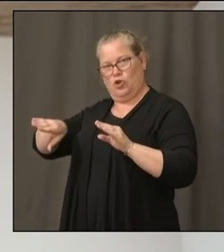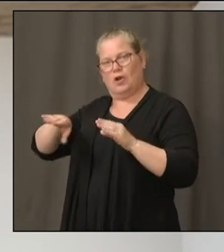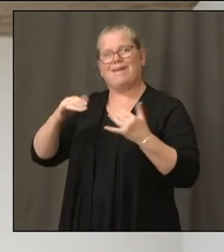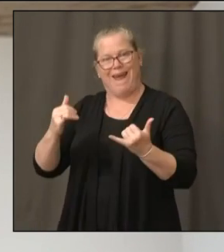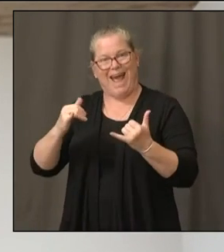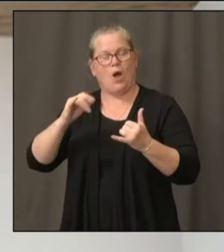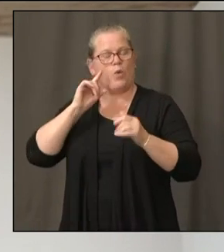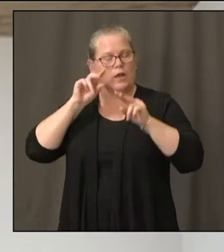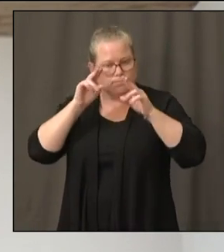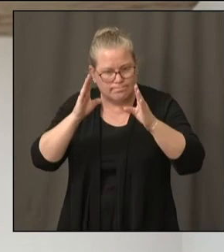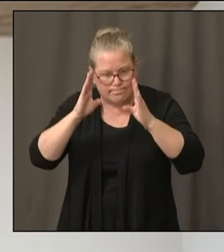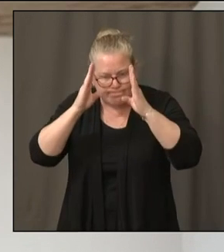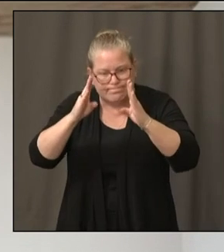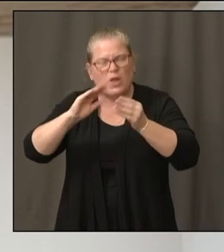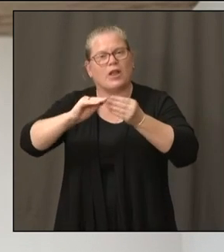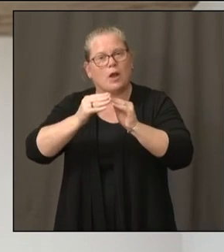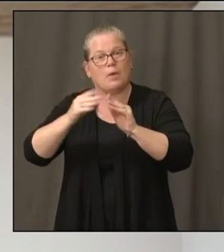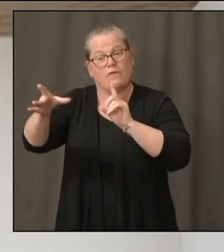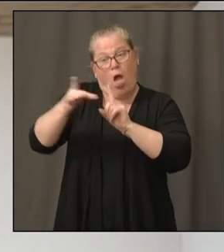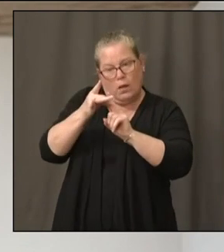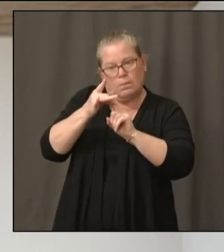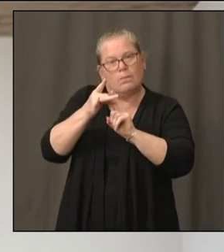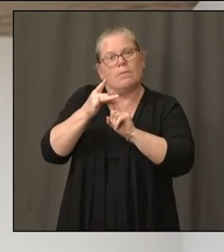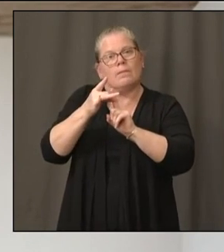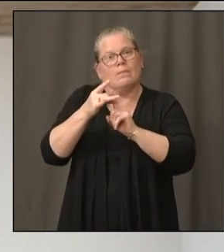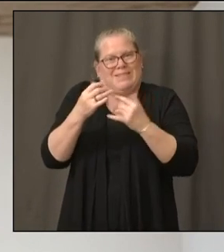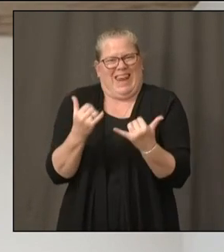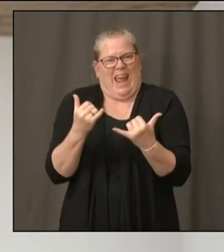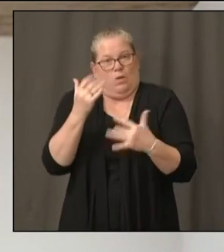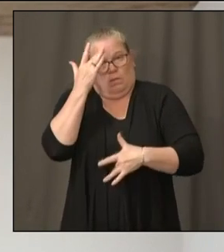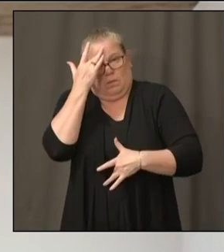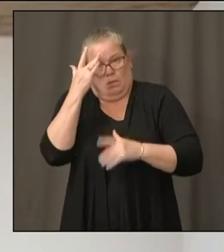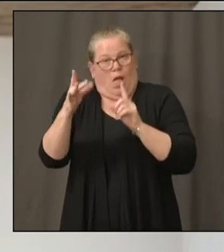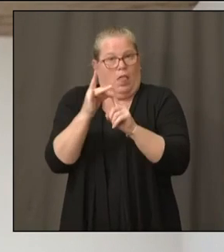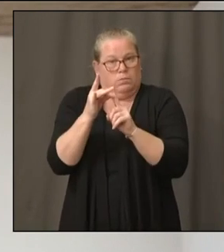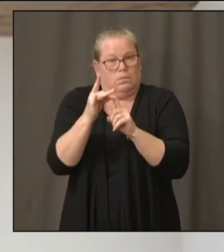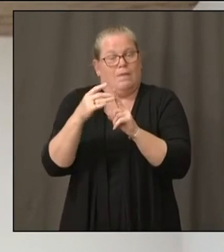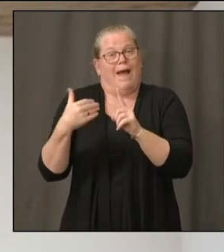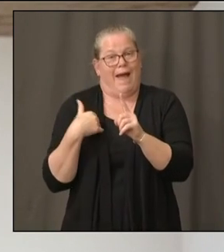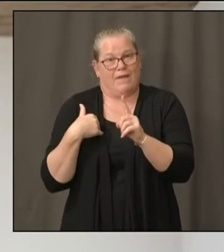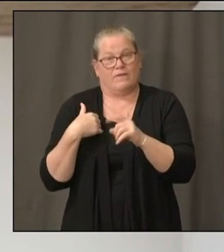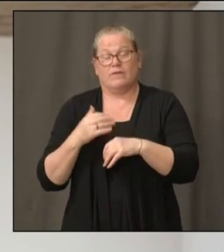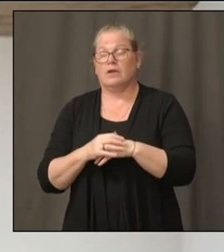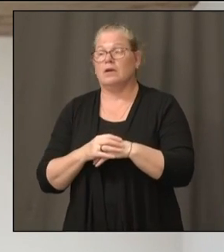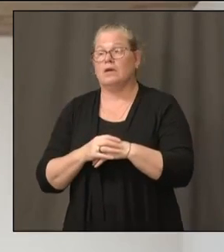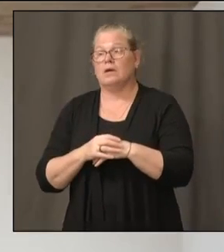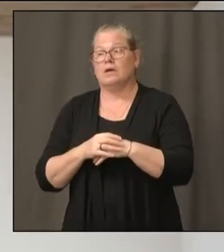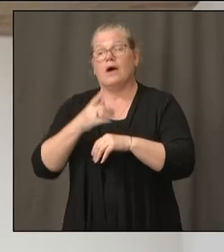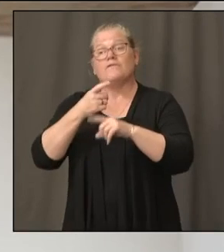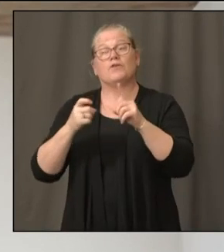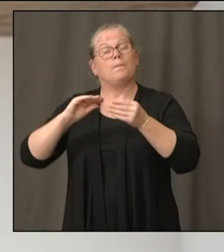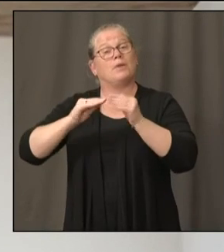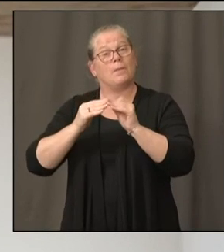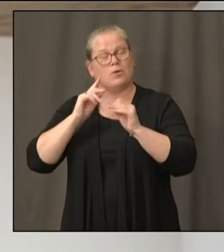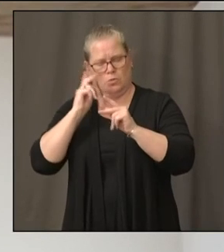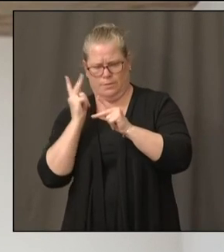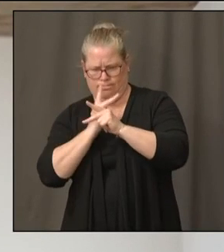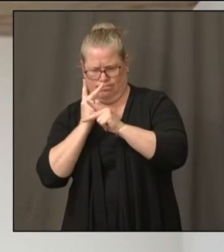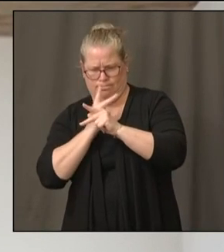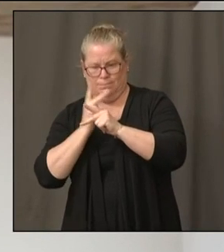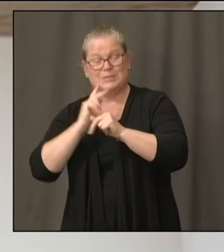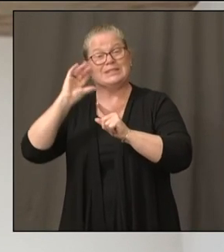4.8% of our population has already been infected with